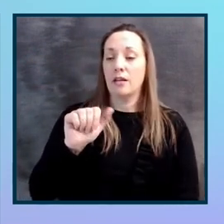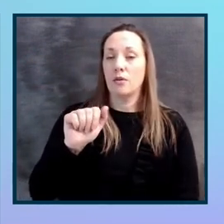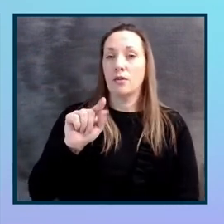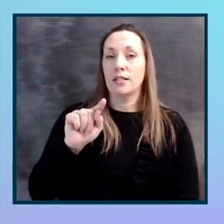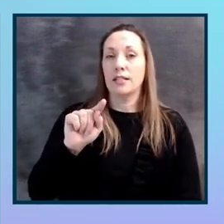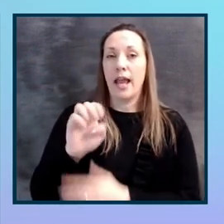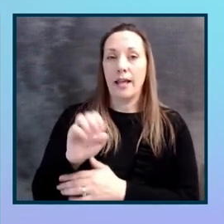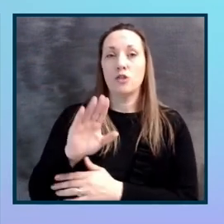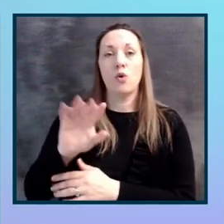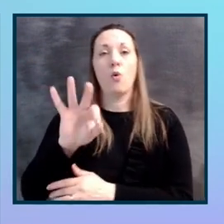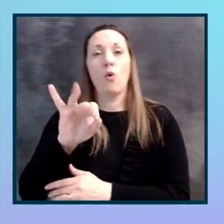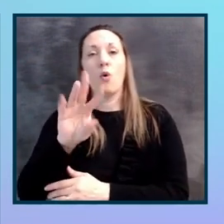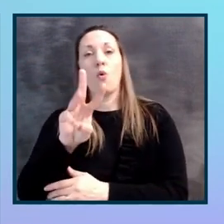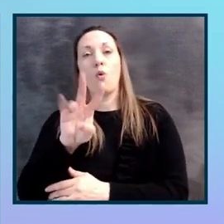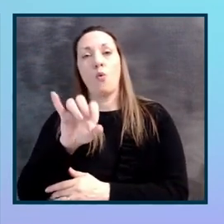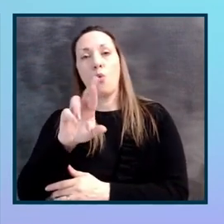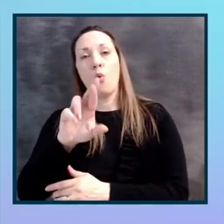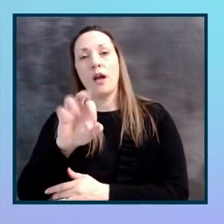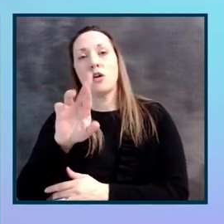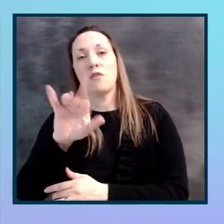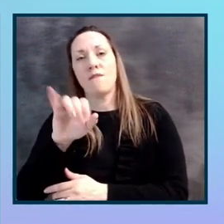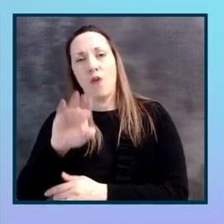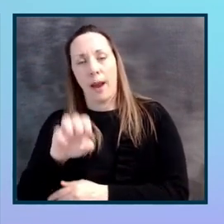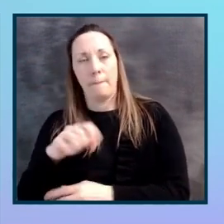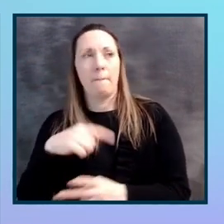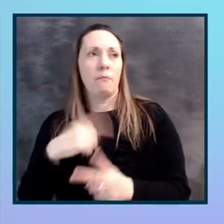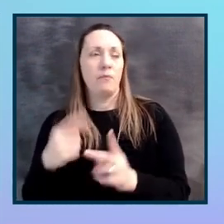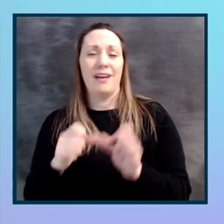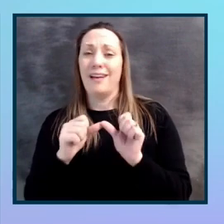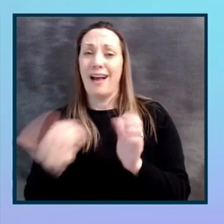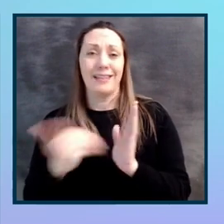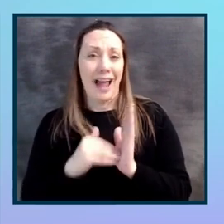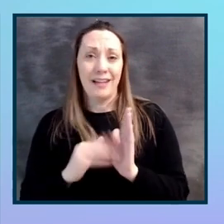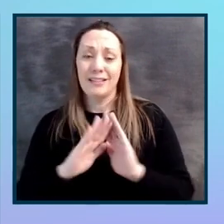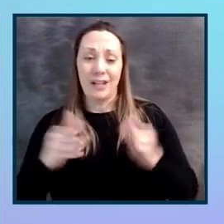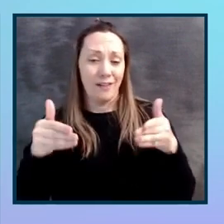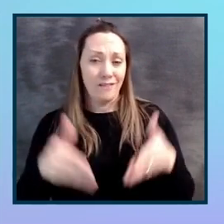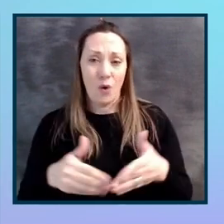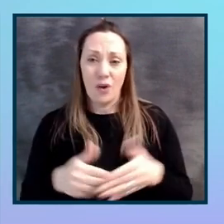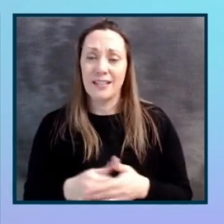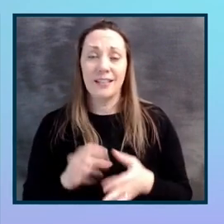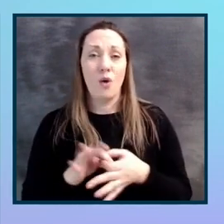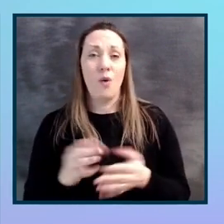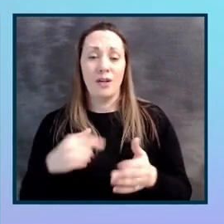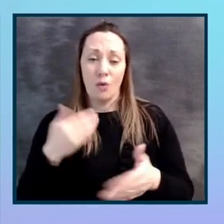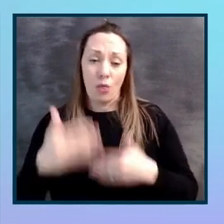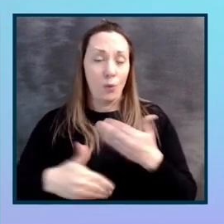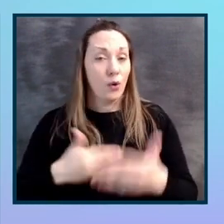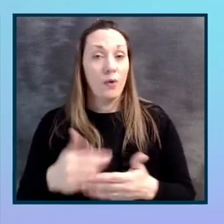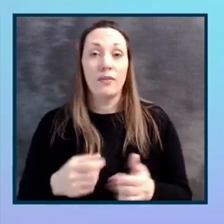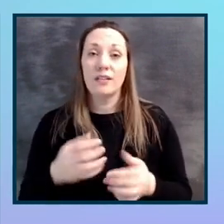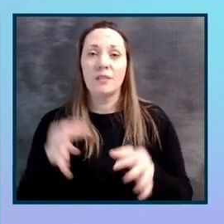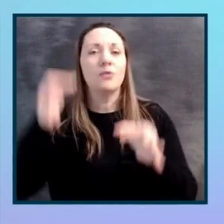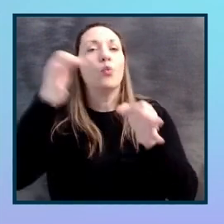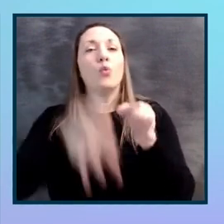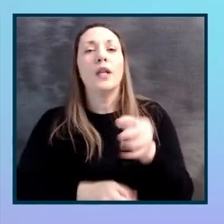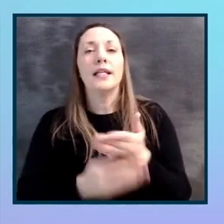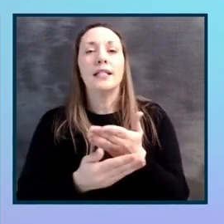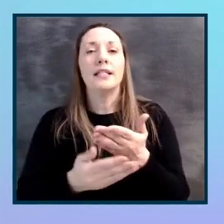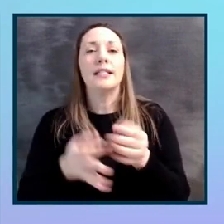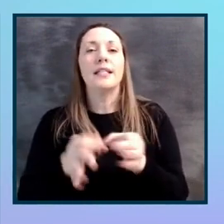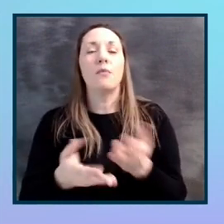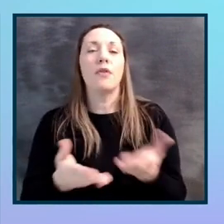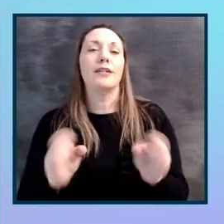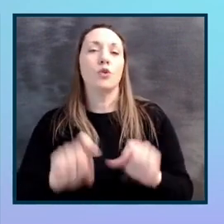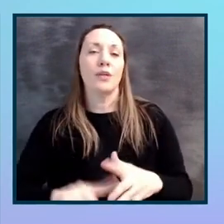for, like consistently, like I say, the focus of your elements as you tab through, there's some really simple things that you can start off